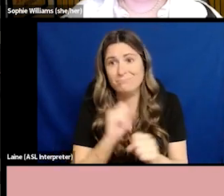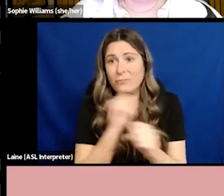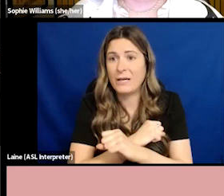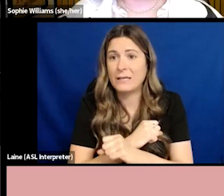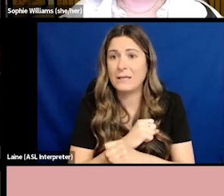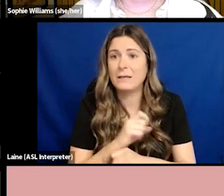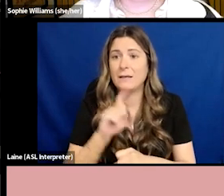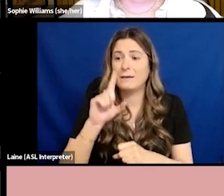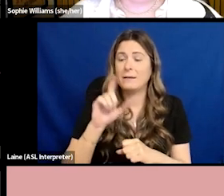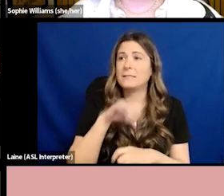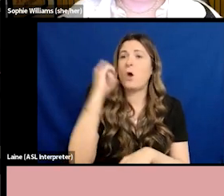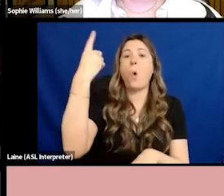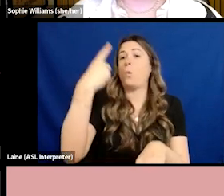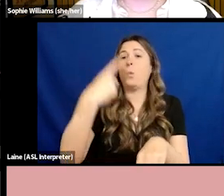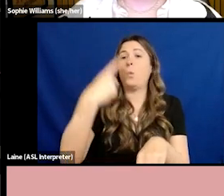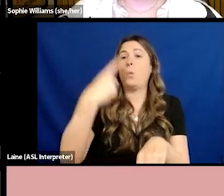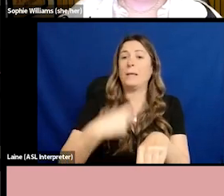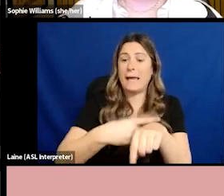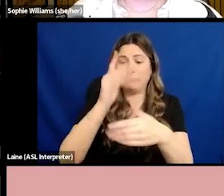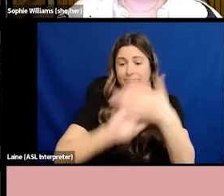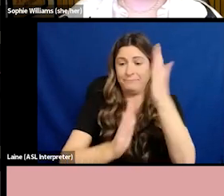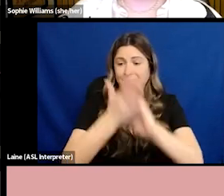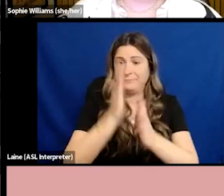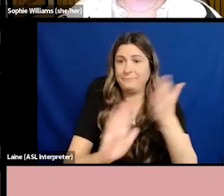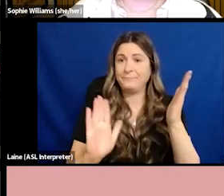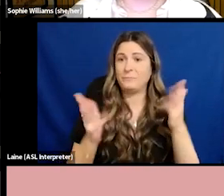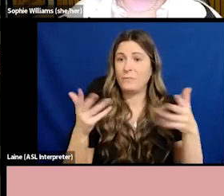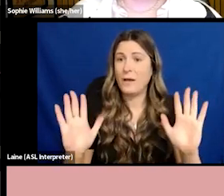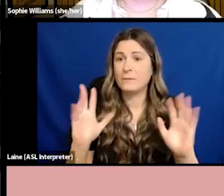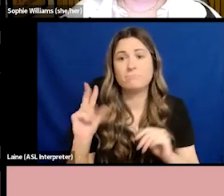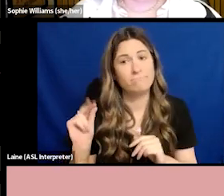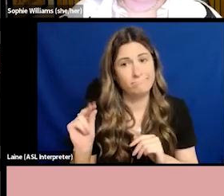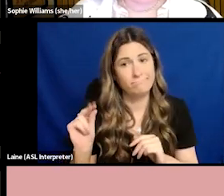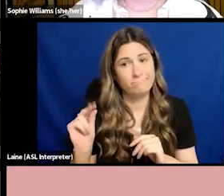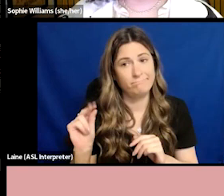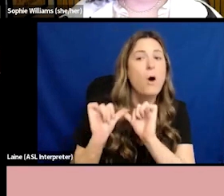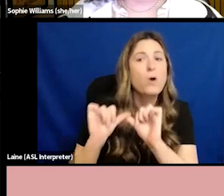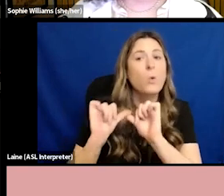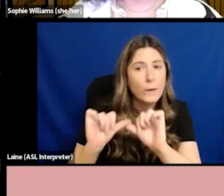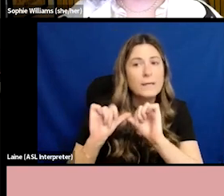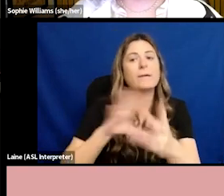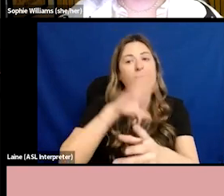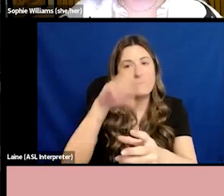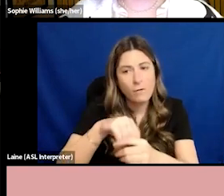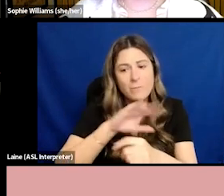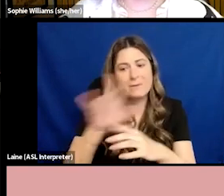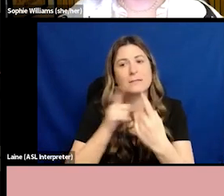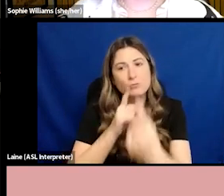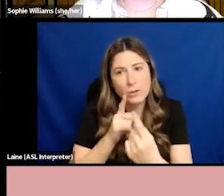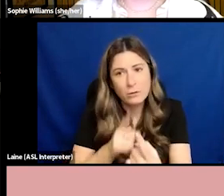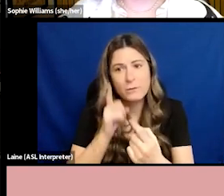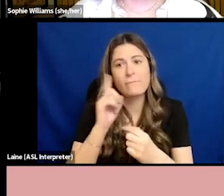Instead, it's an ongoing struggle for the equity and the rights of others. And it's really important to know that,